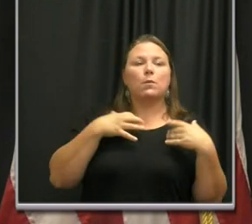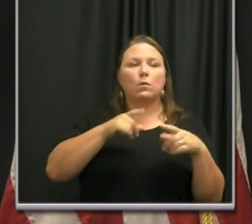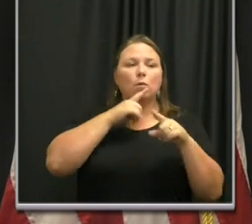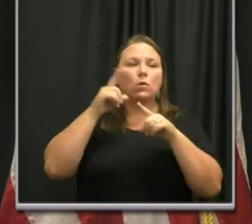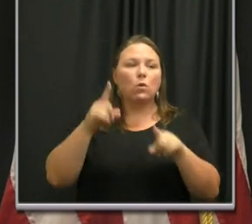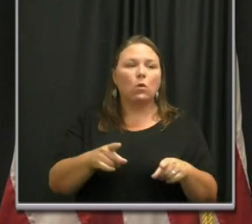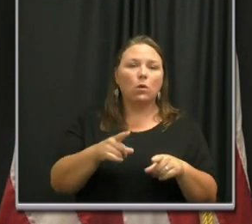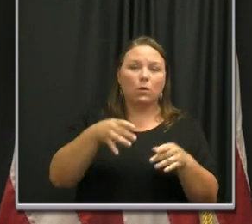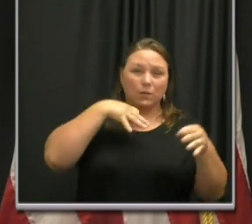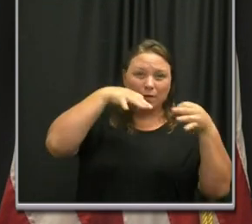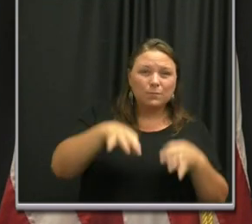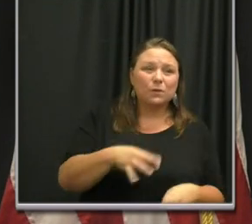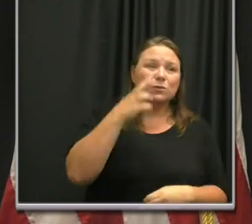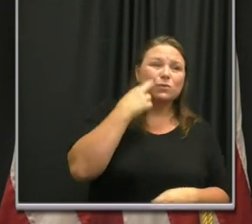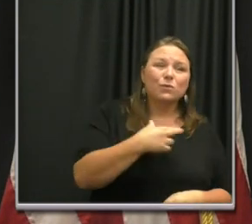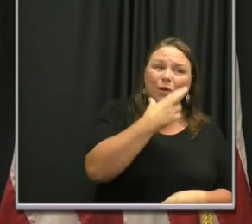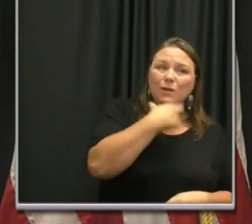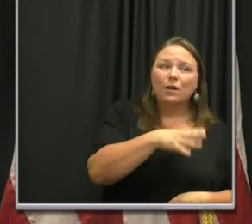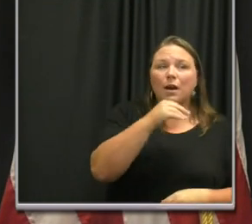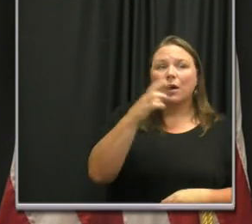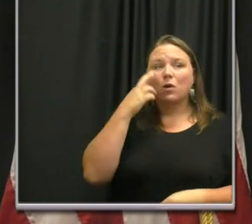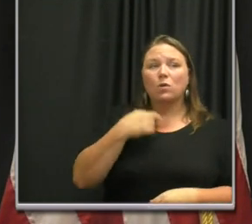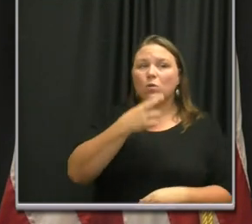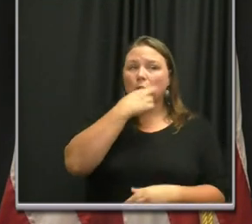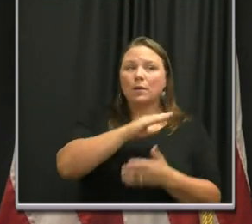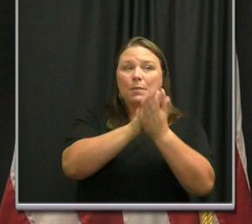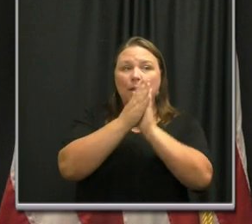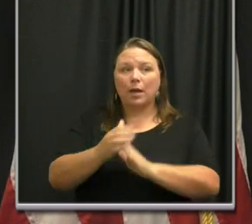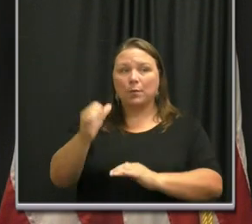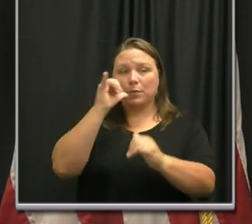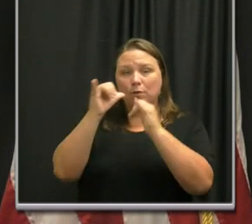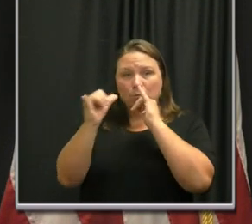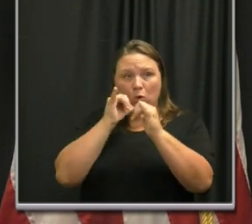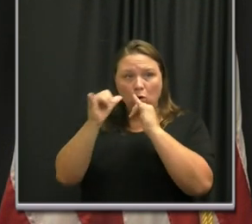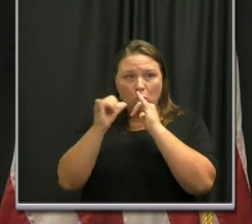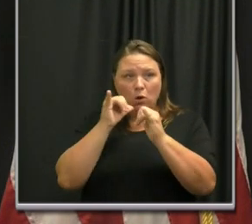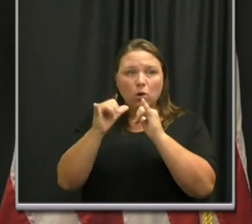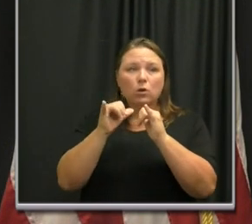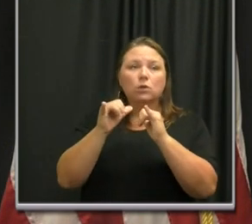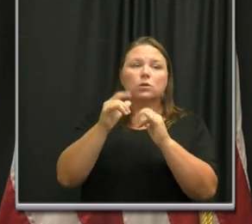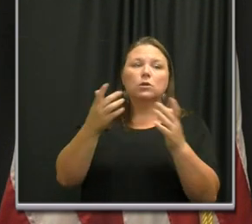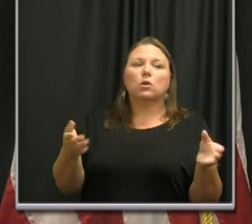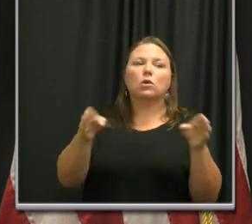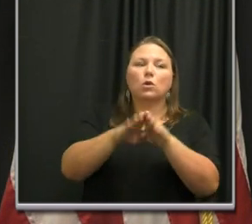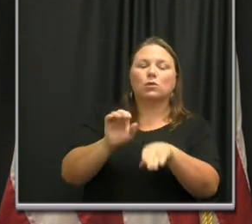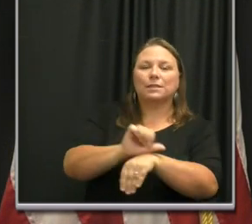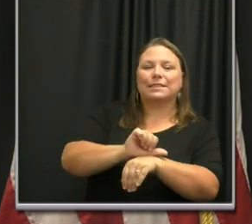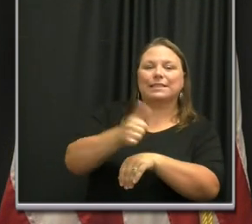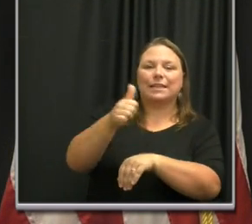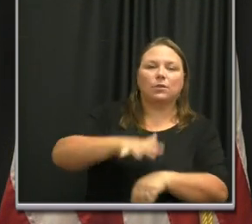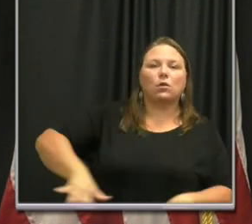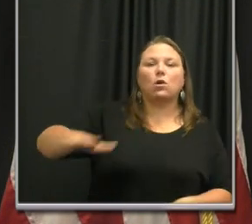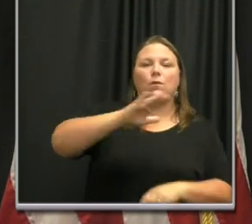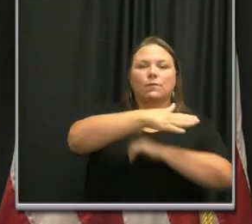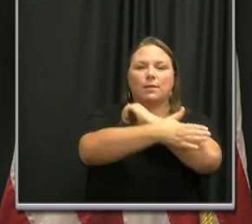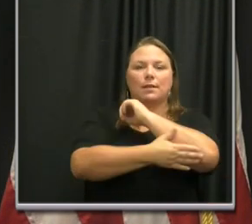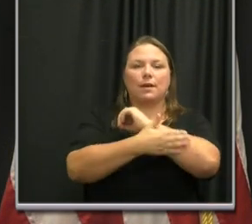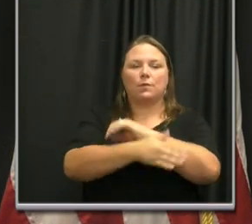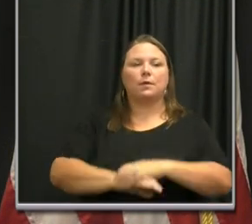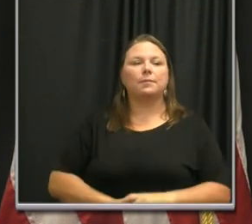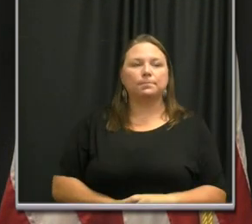directs restaurants and restaurants that have ended up being bars in practice to close by 10 p.m. across the county,